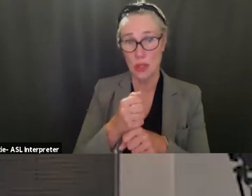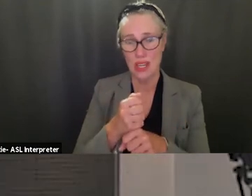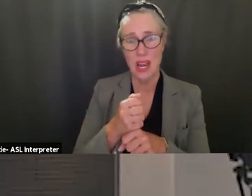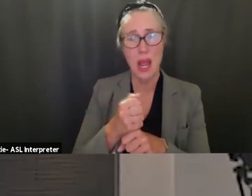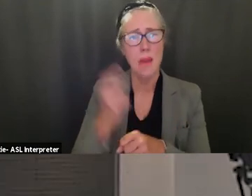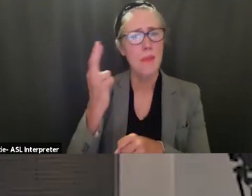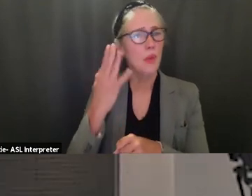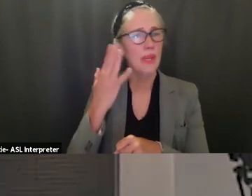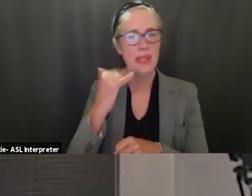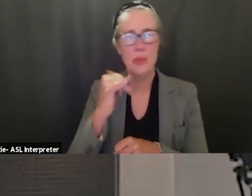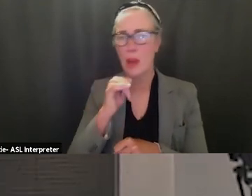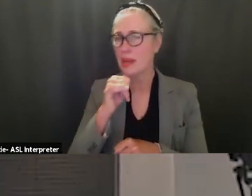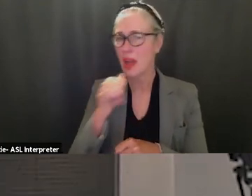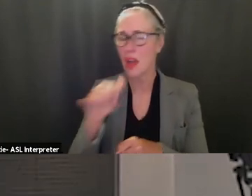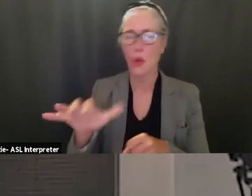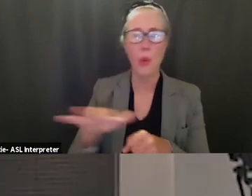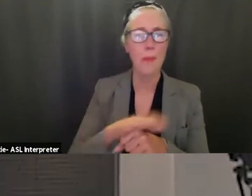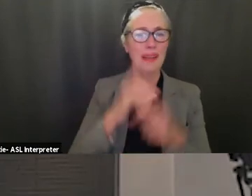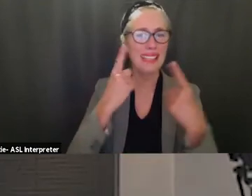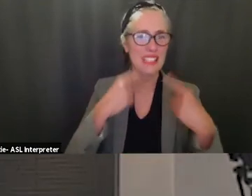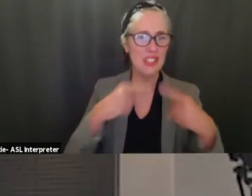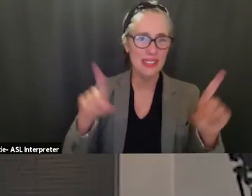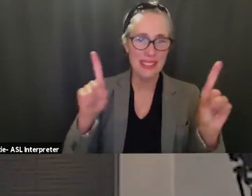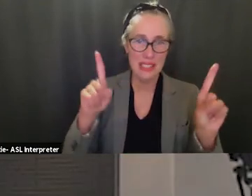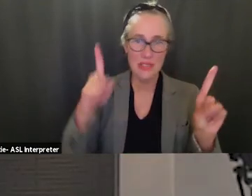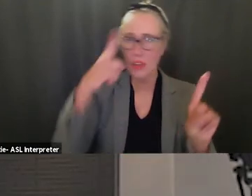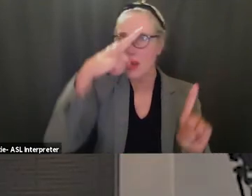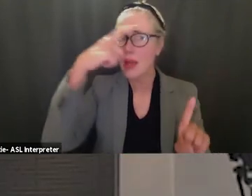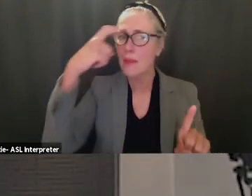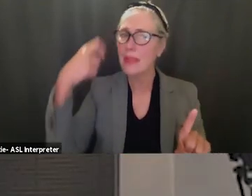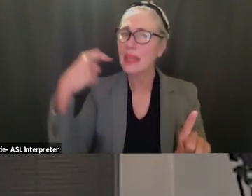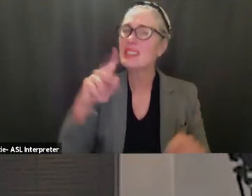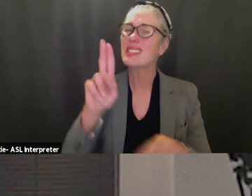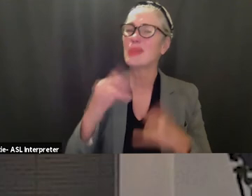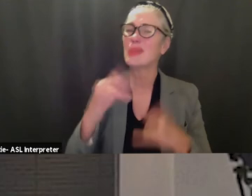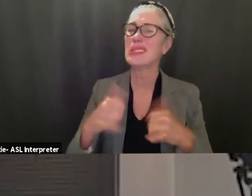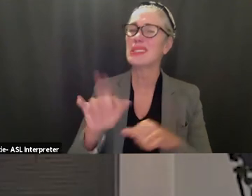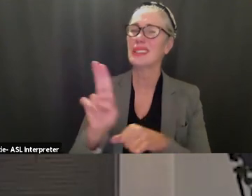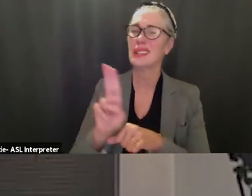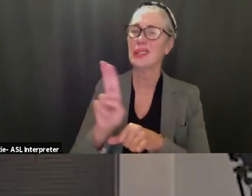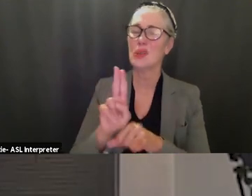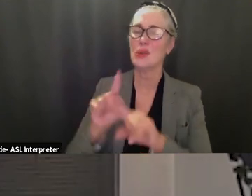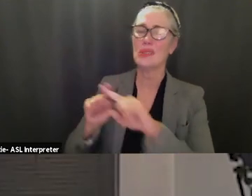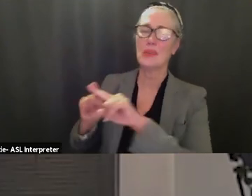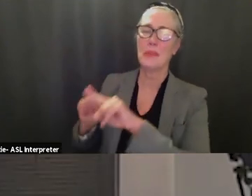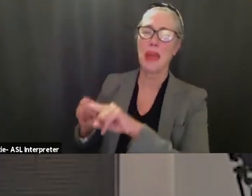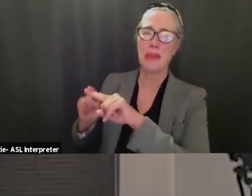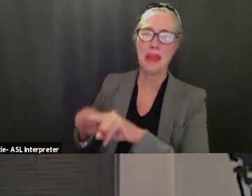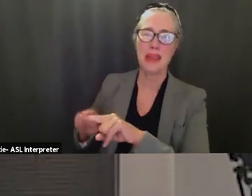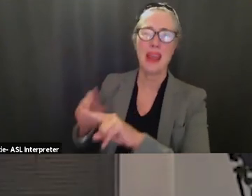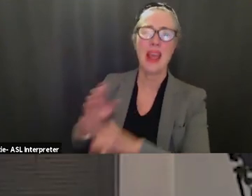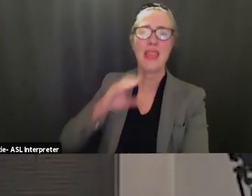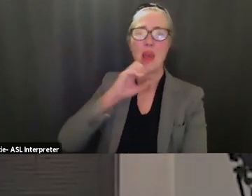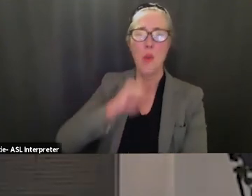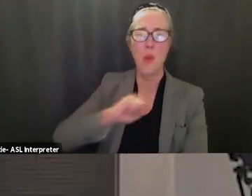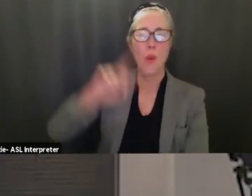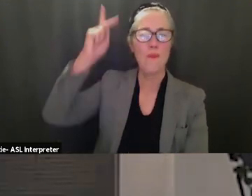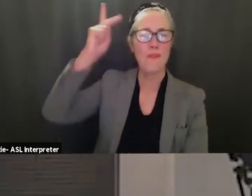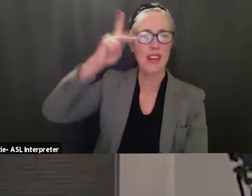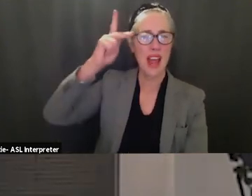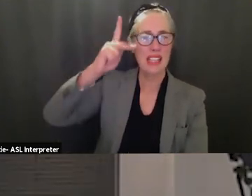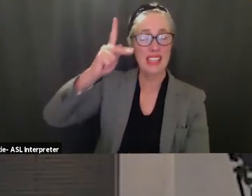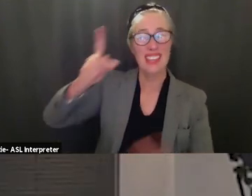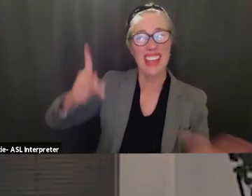successful is because we still hold on to held on to the old philosophy and tried to use the new